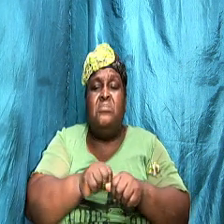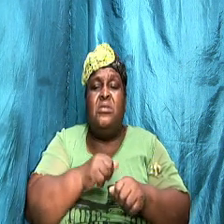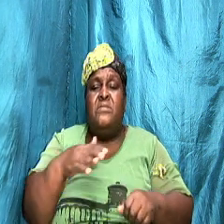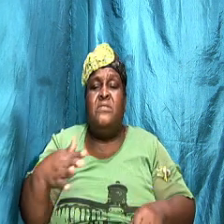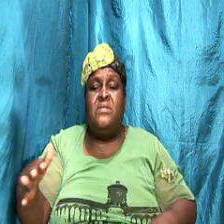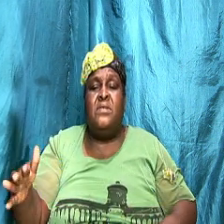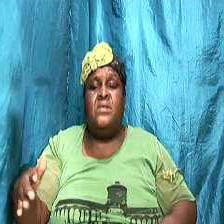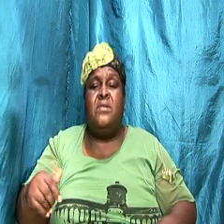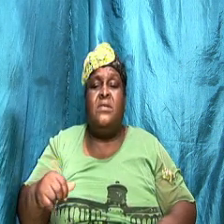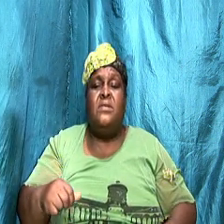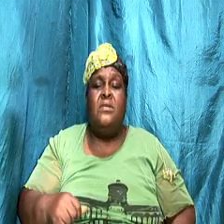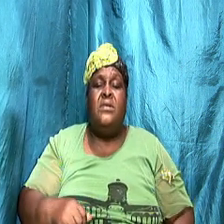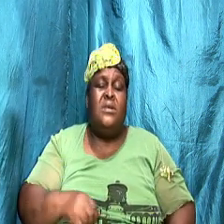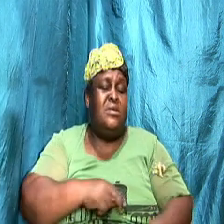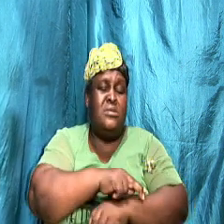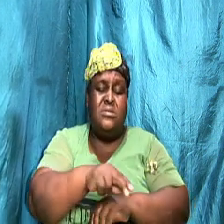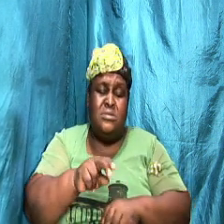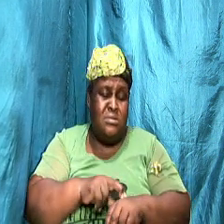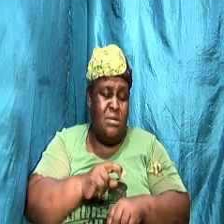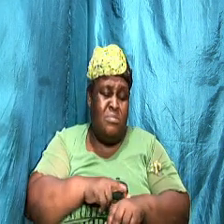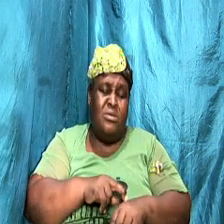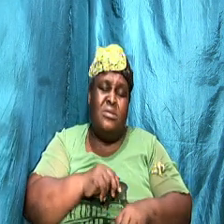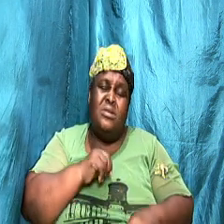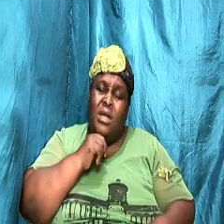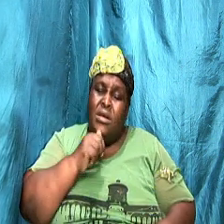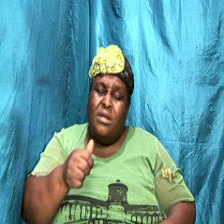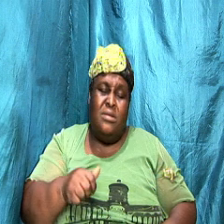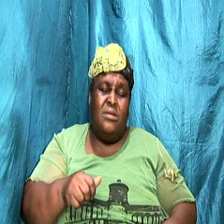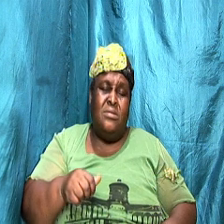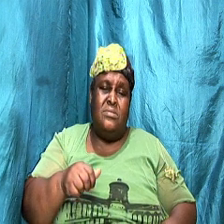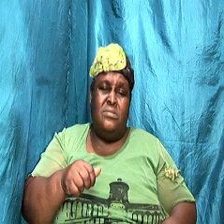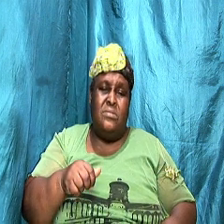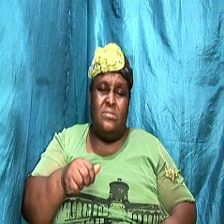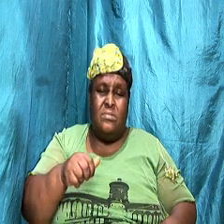it is normal not to agree on everything